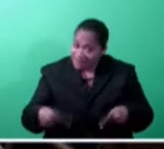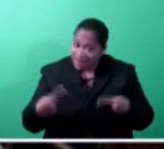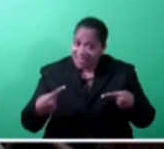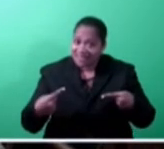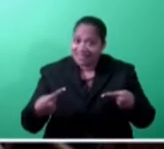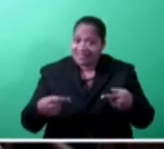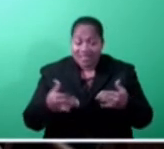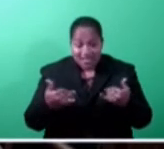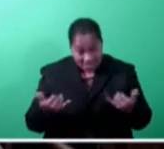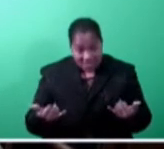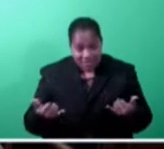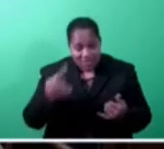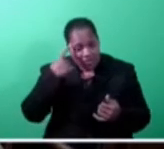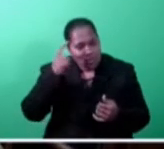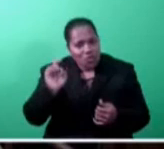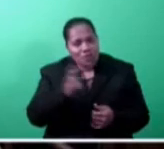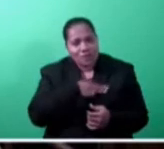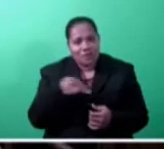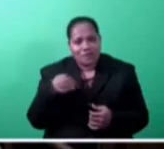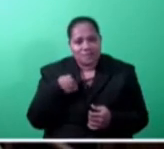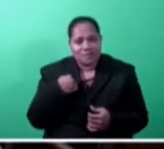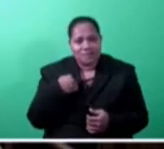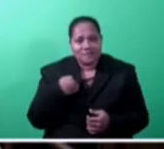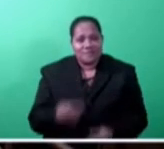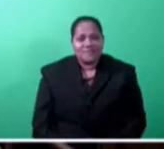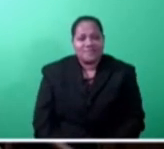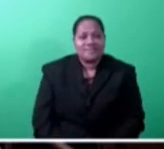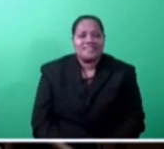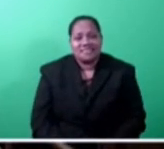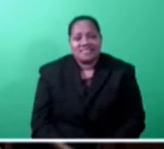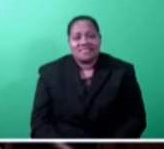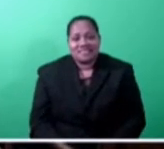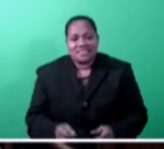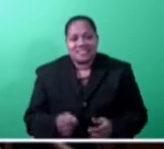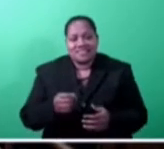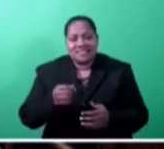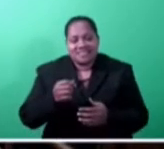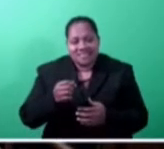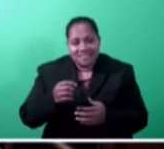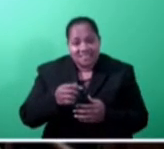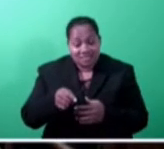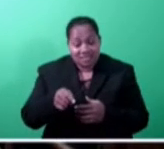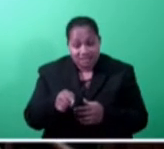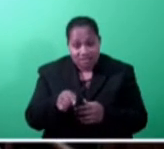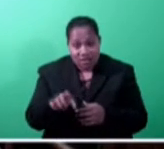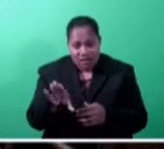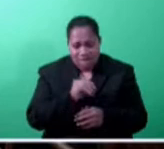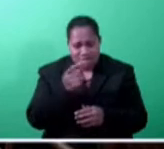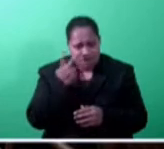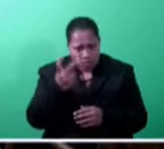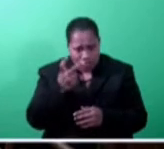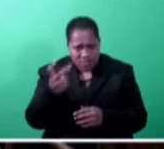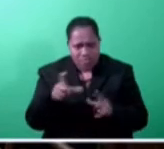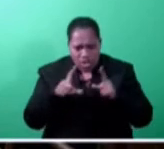I now call on the Minister for Industry, Trade, Tourism, Local Government Housing, and Community